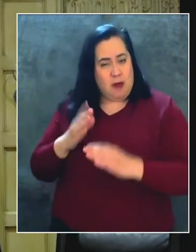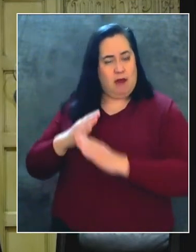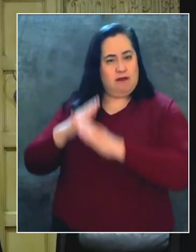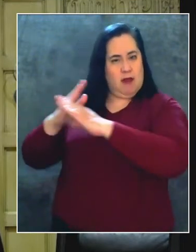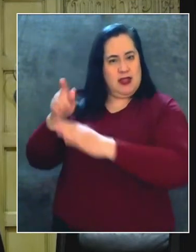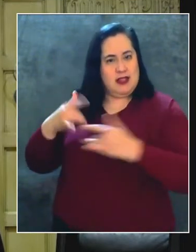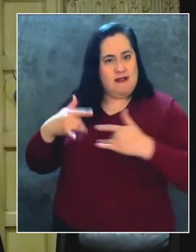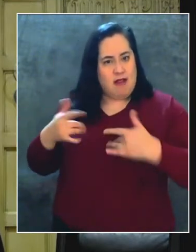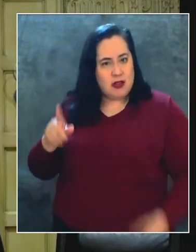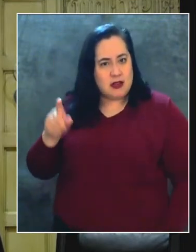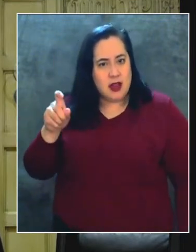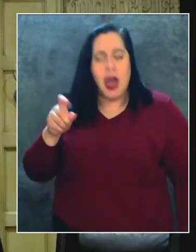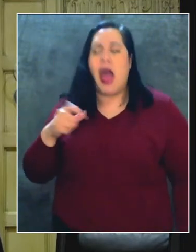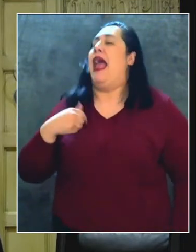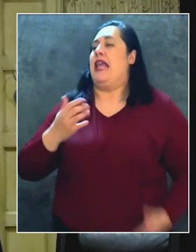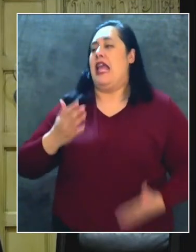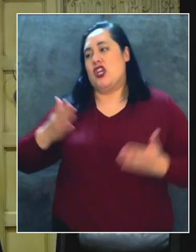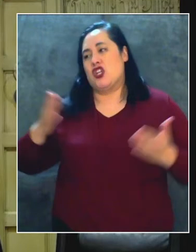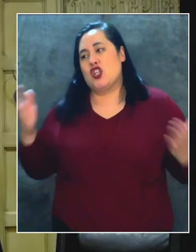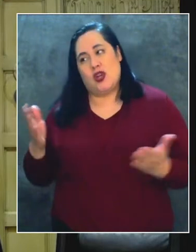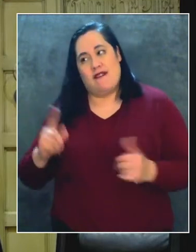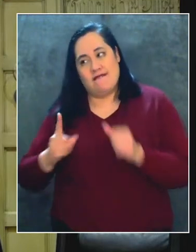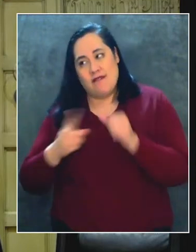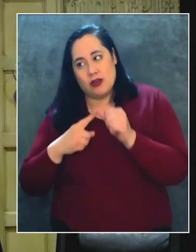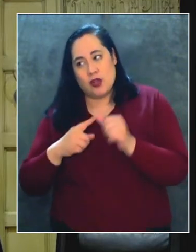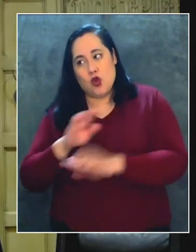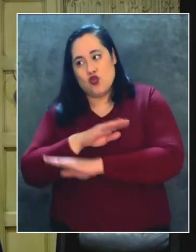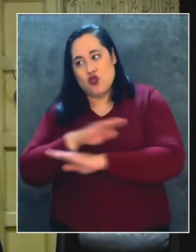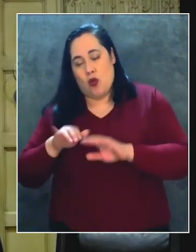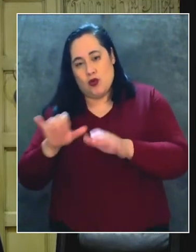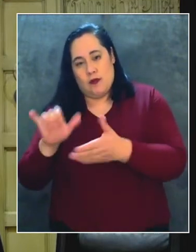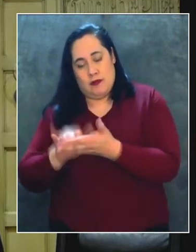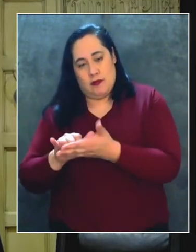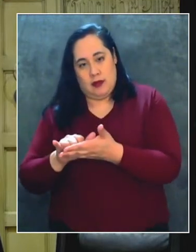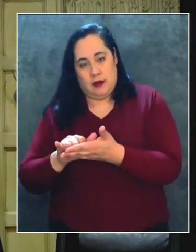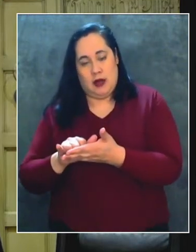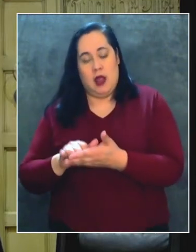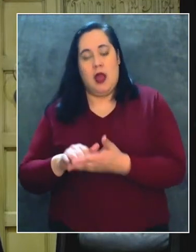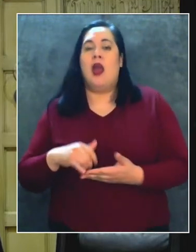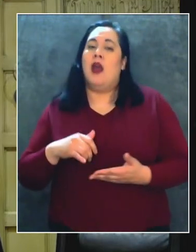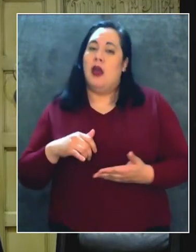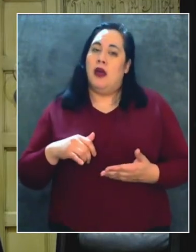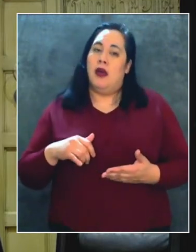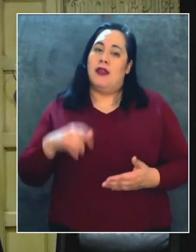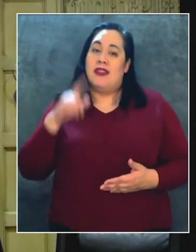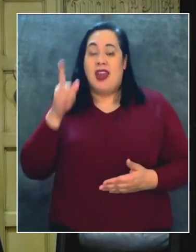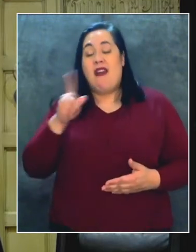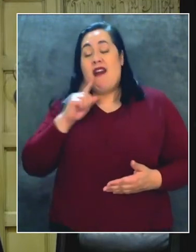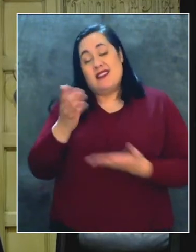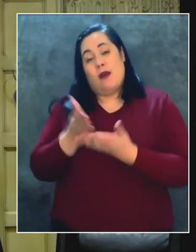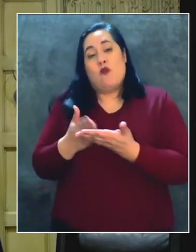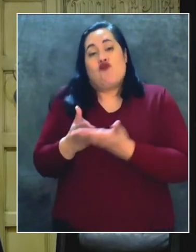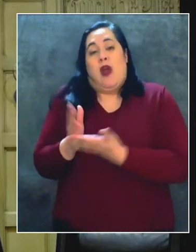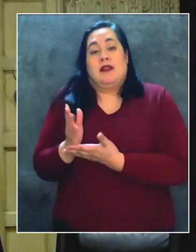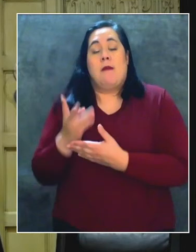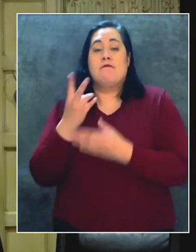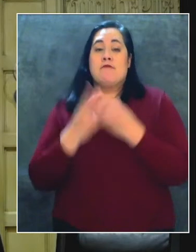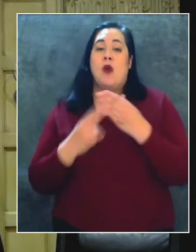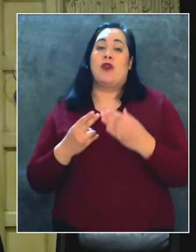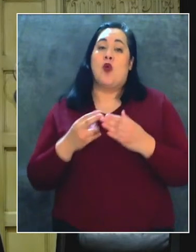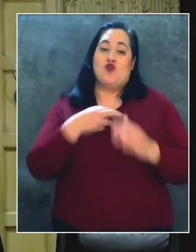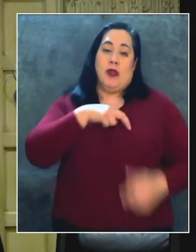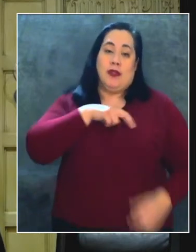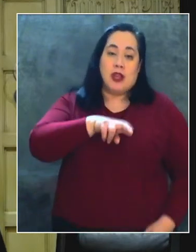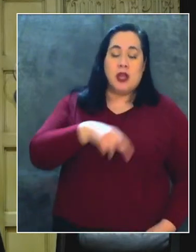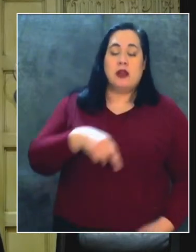this event. I would encourage him, first of all, not to do it. There are constitutionally protected rights, both religion and